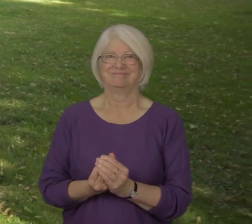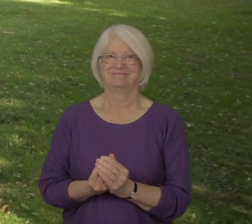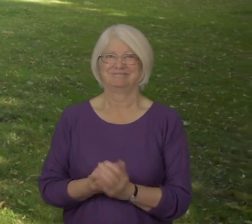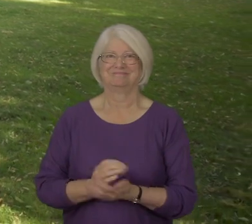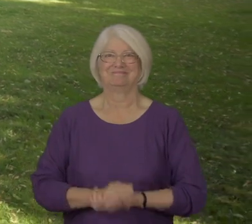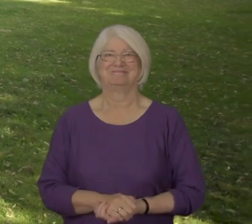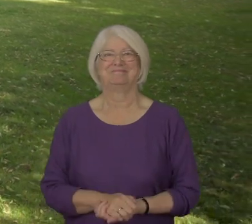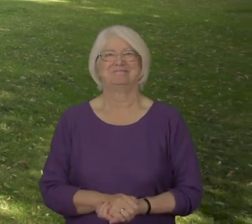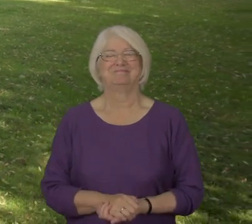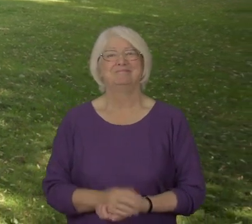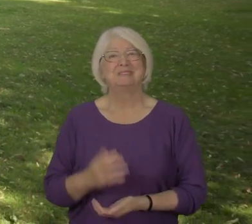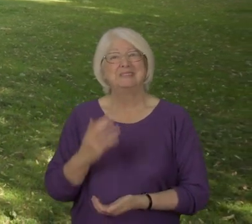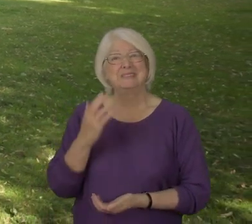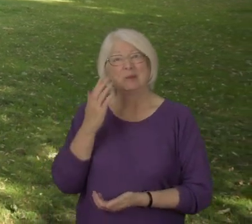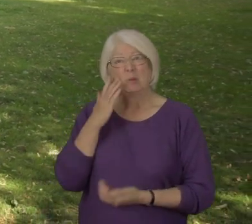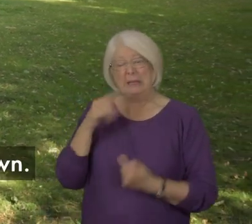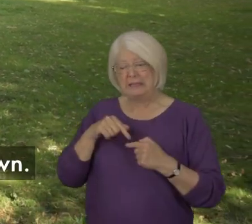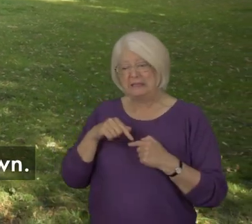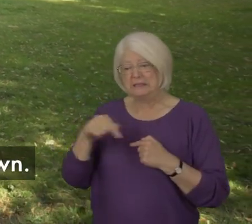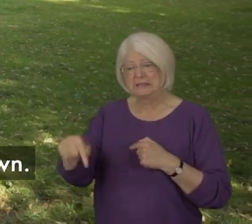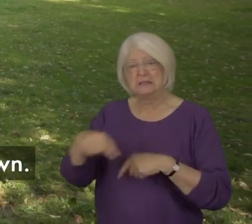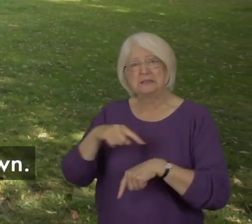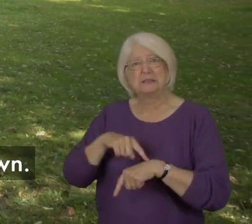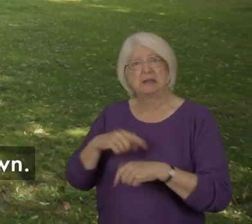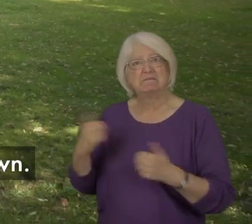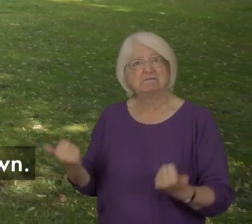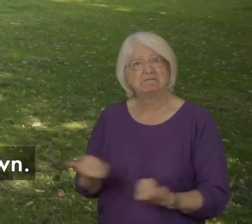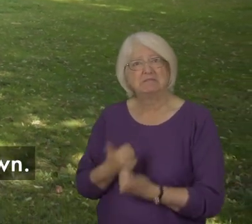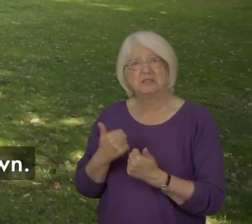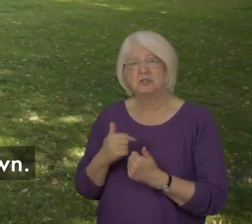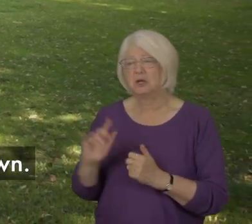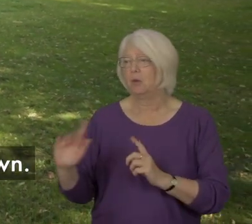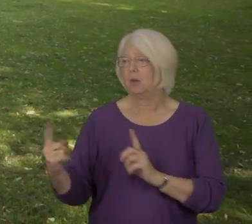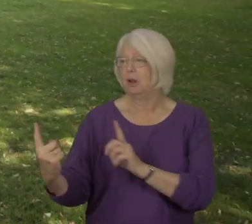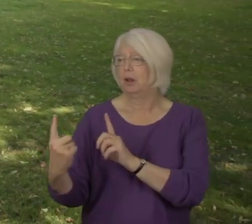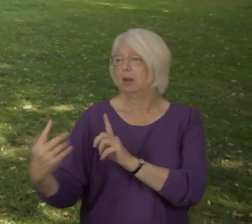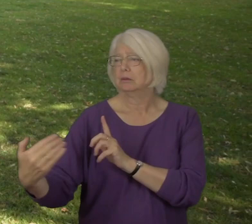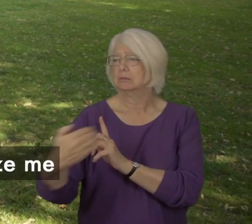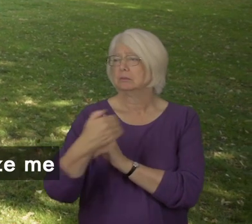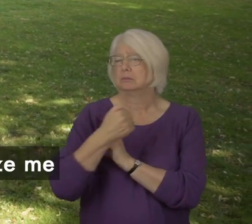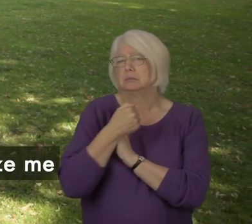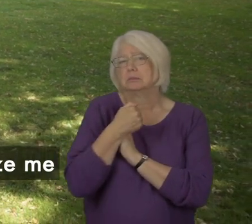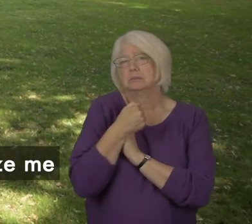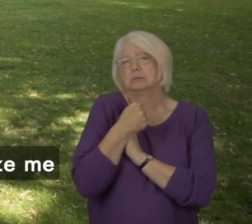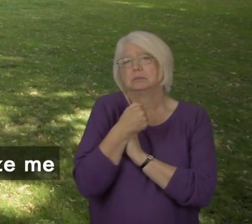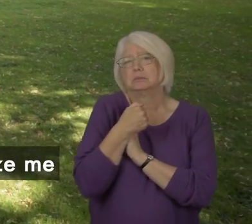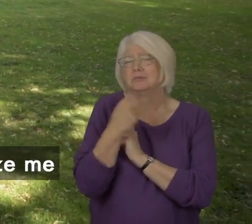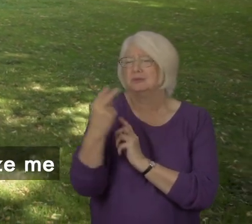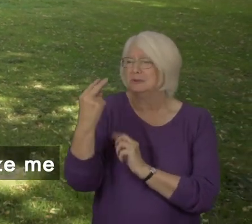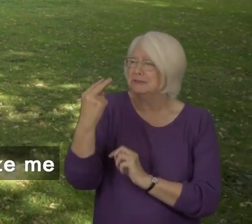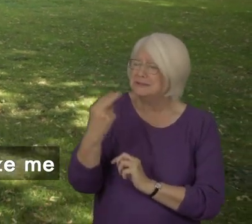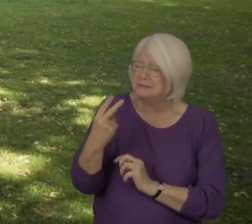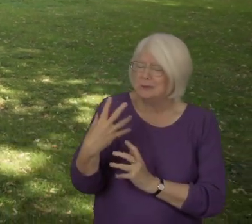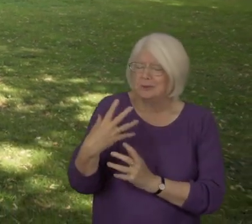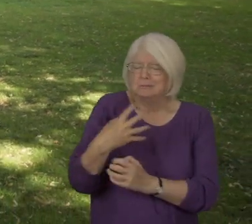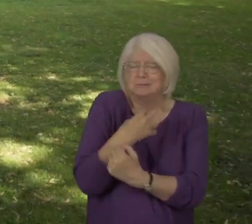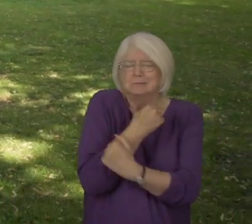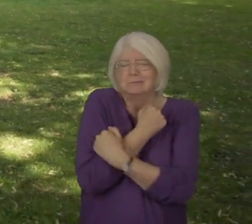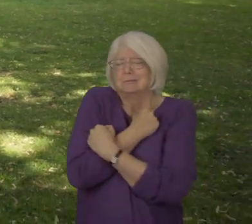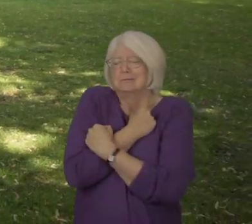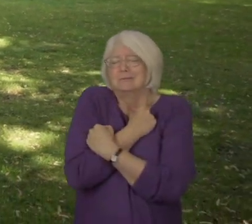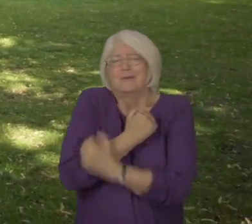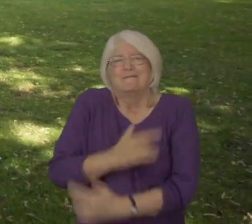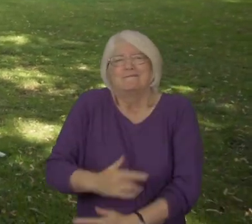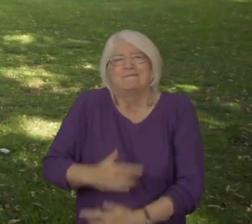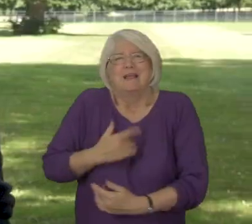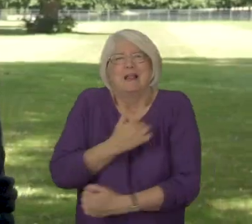When this is over I will hold you closer than you've ever known. When you see me you can squeeze me till you fill